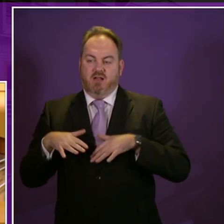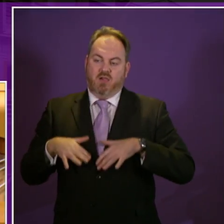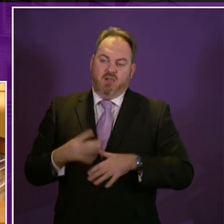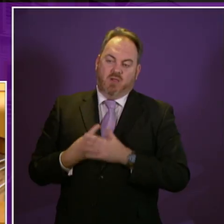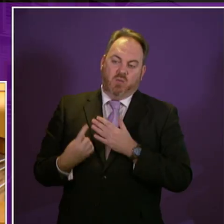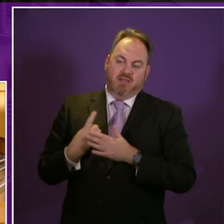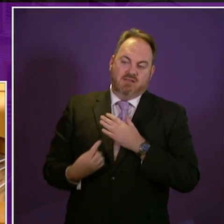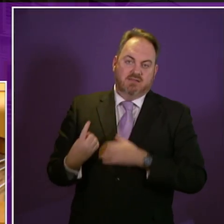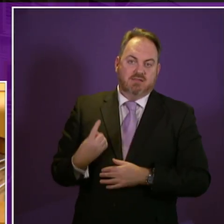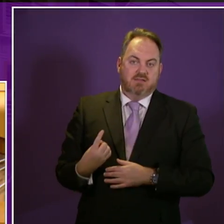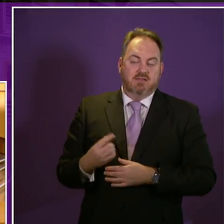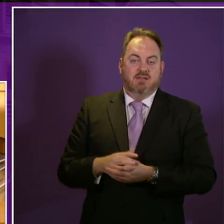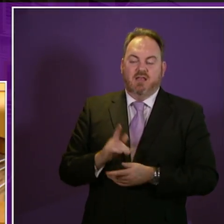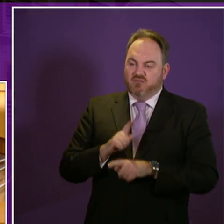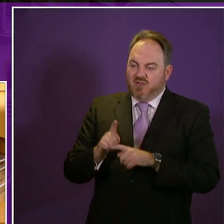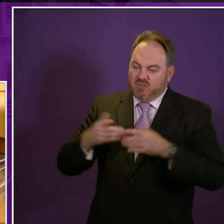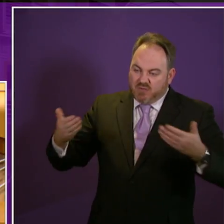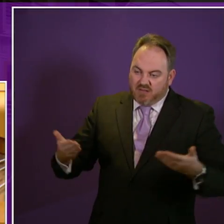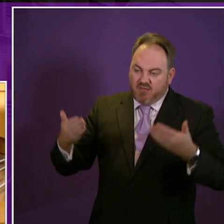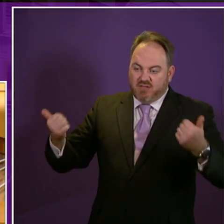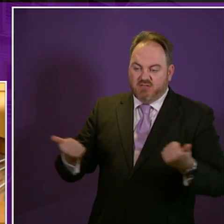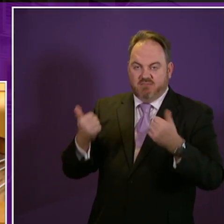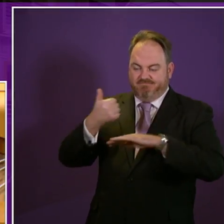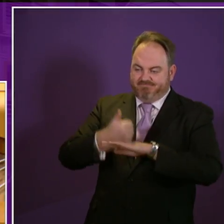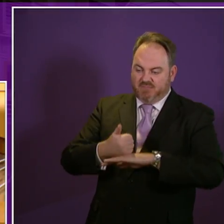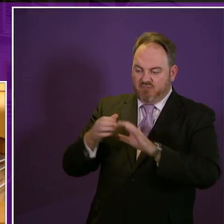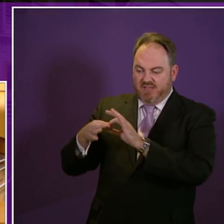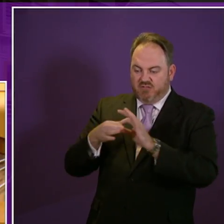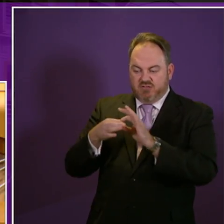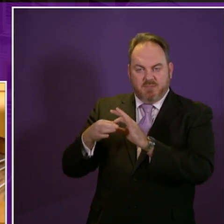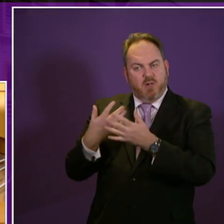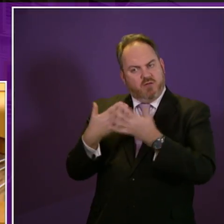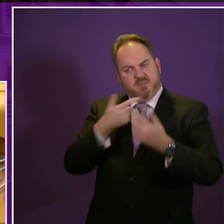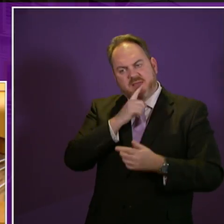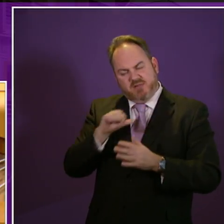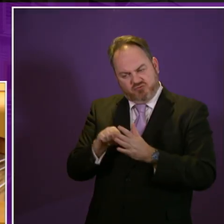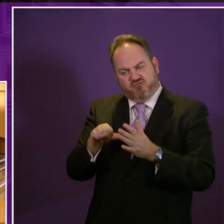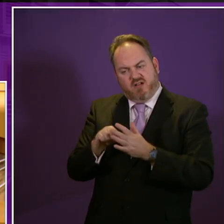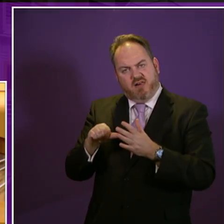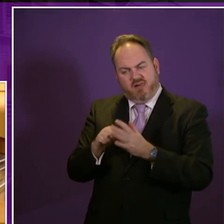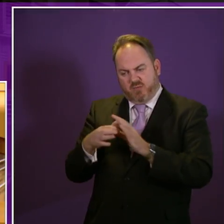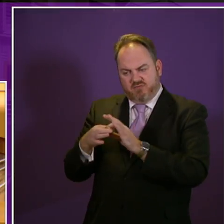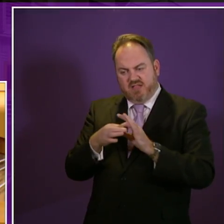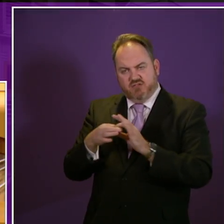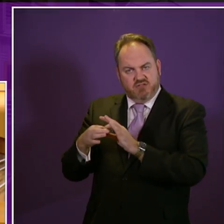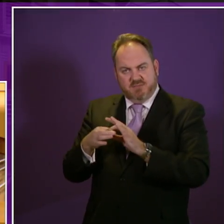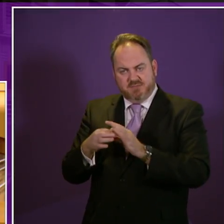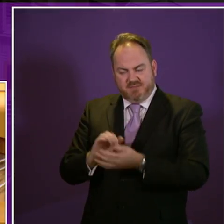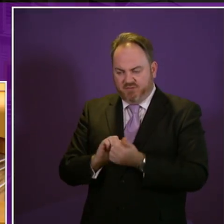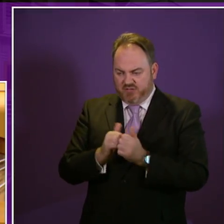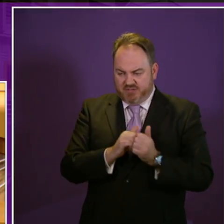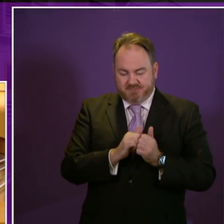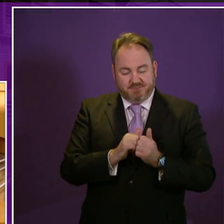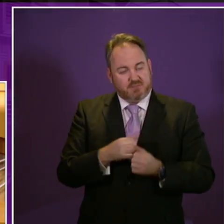informing and maintaining relationships which many people can struggle with. A few weeks ago, an older